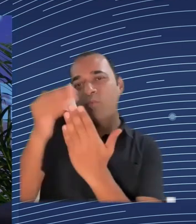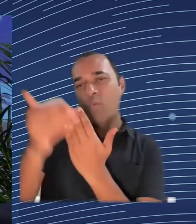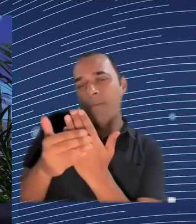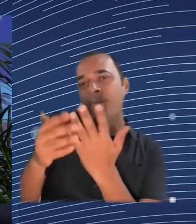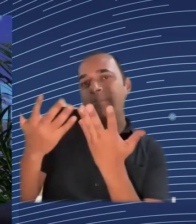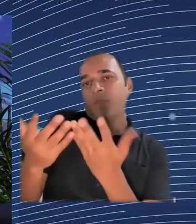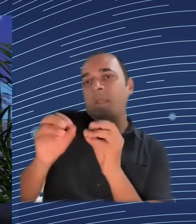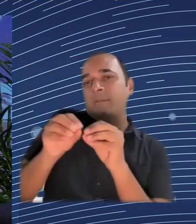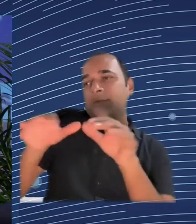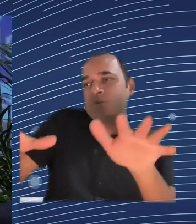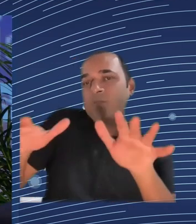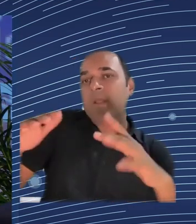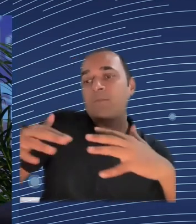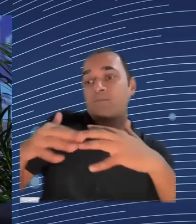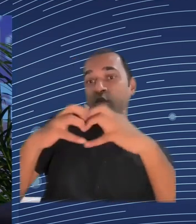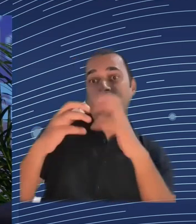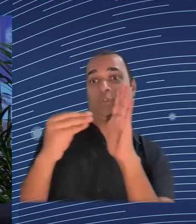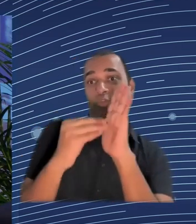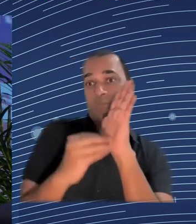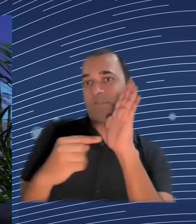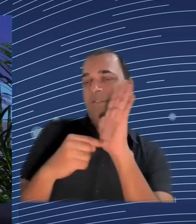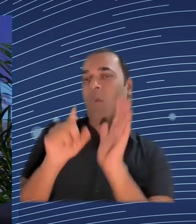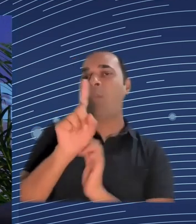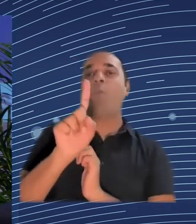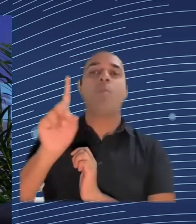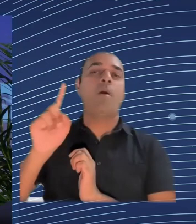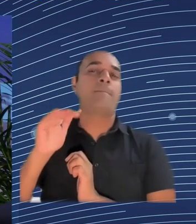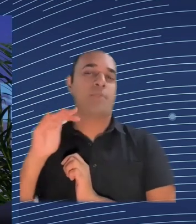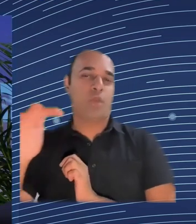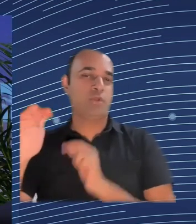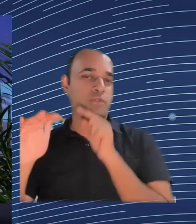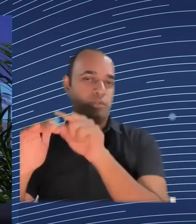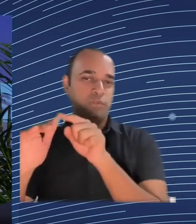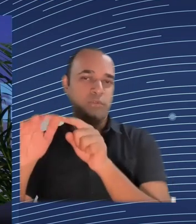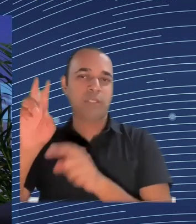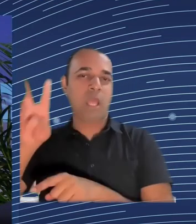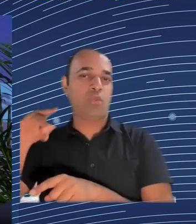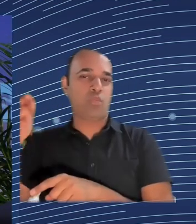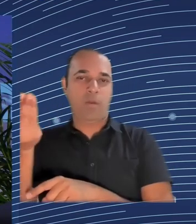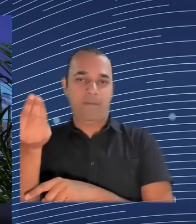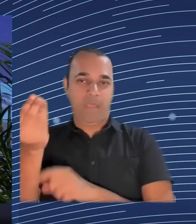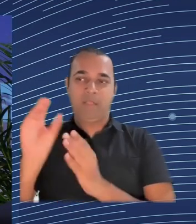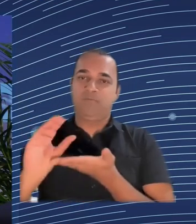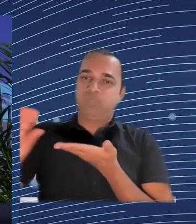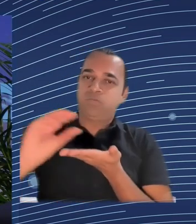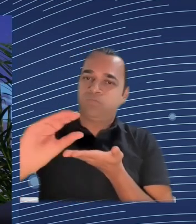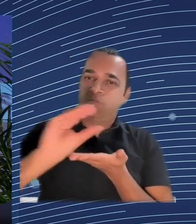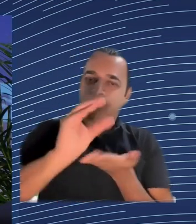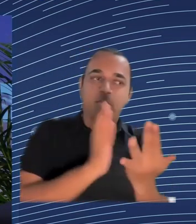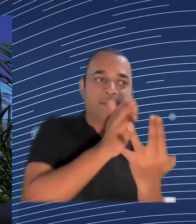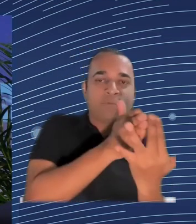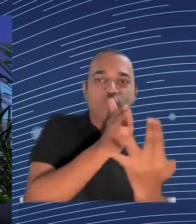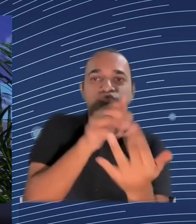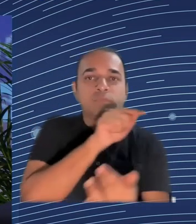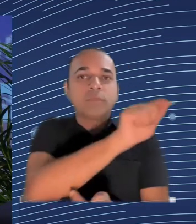their resources and to their opportunities and to their specificities. Because the climate transition